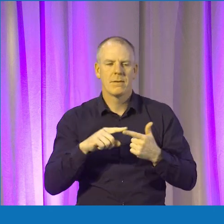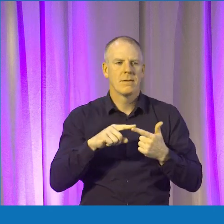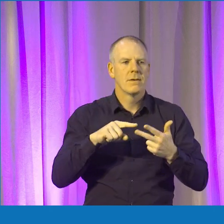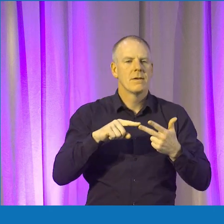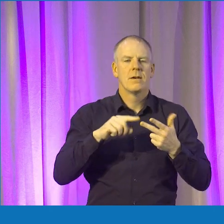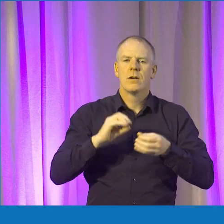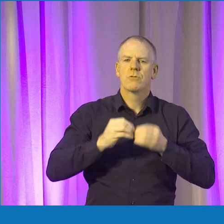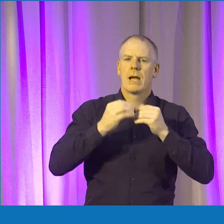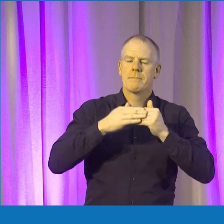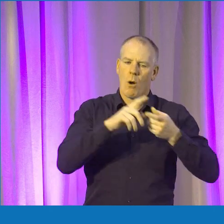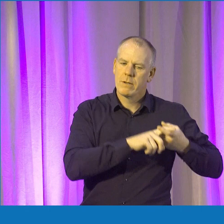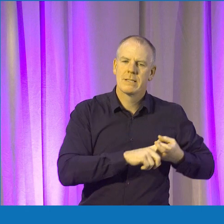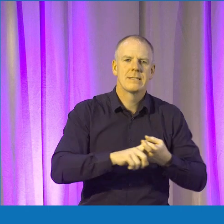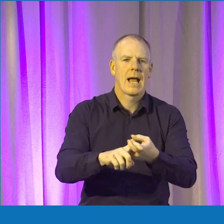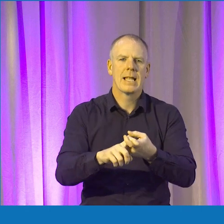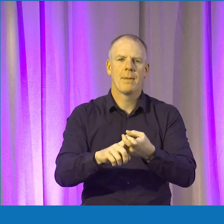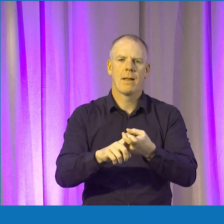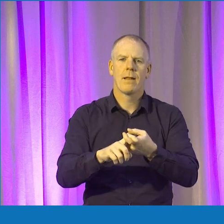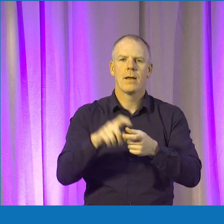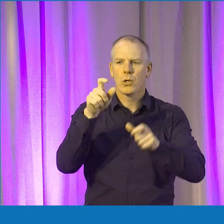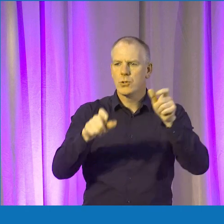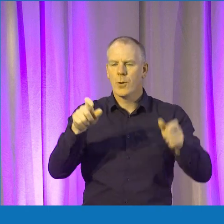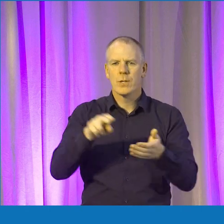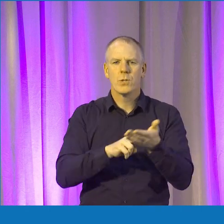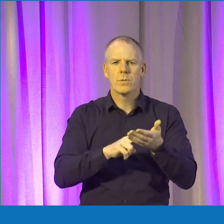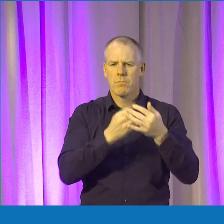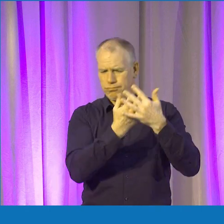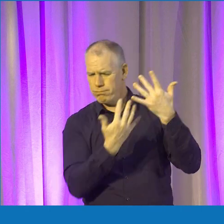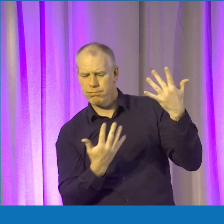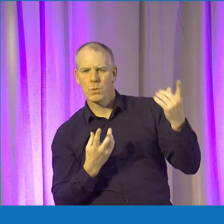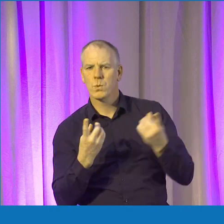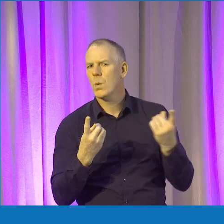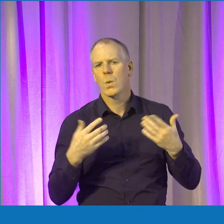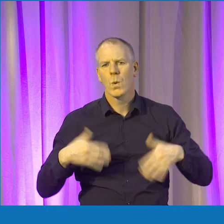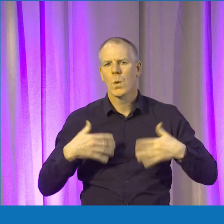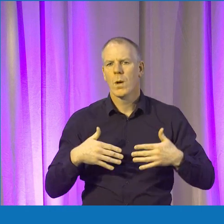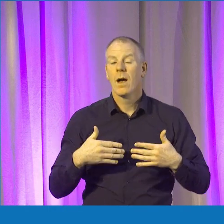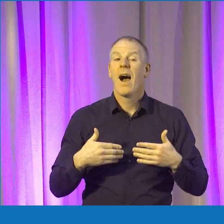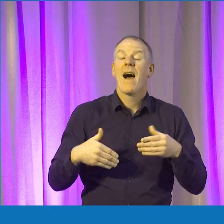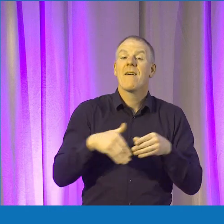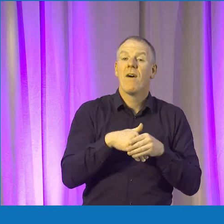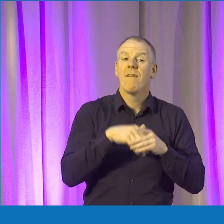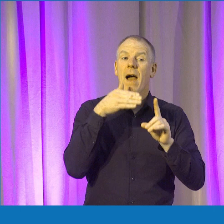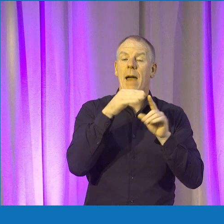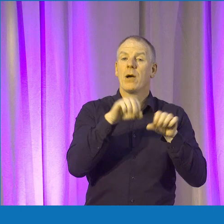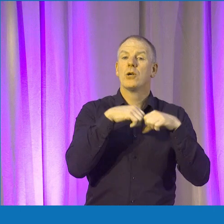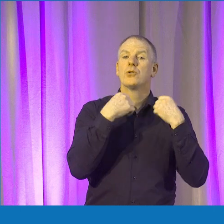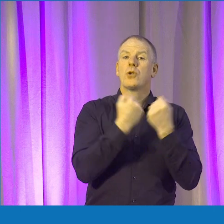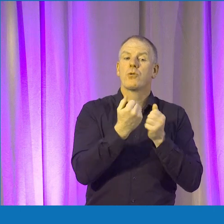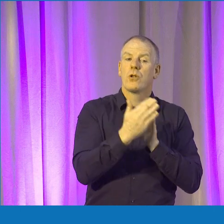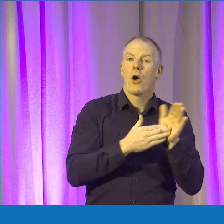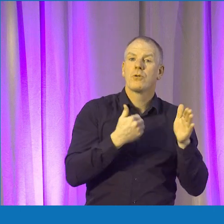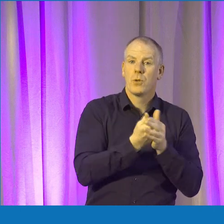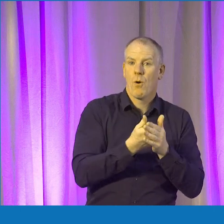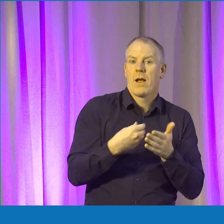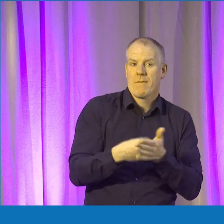creating more sustainable consumers. So a big range of things there. Amazing. And it's in the space of social entrepreneurship and social enterprise, which